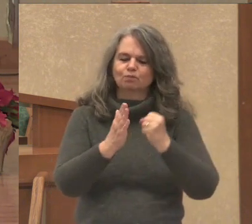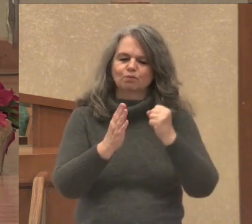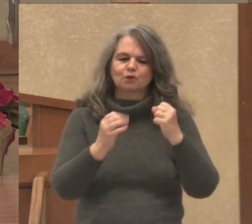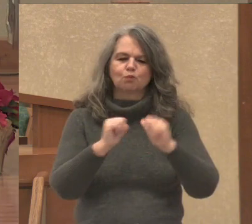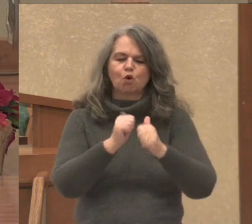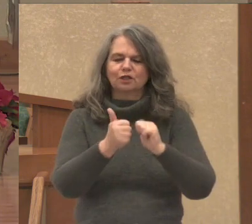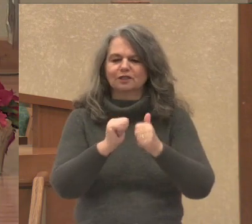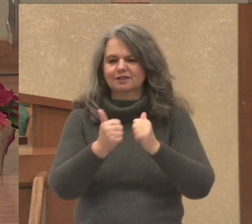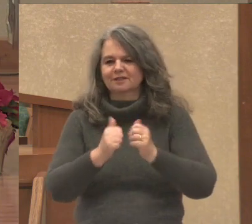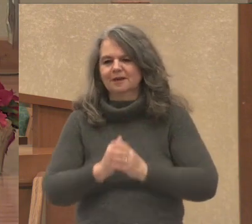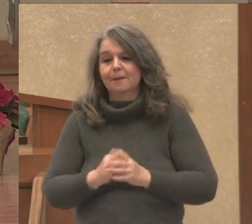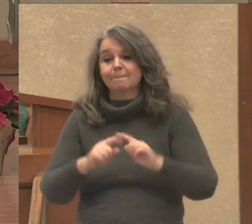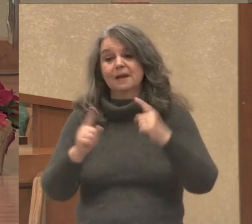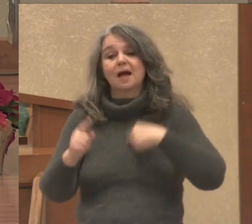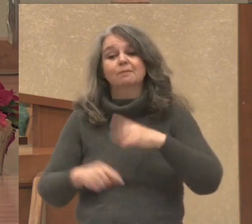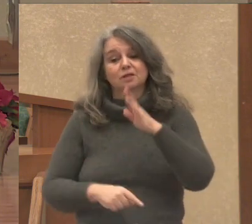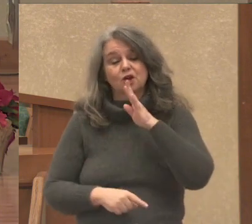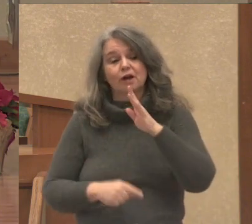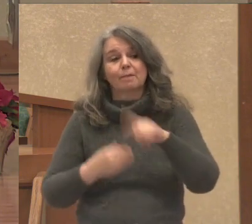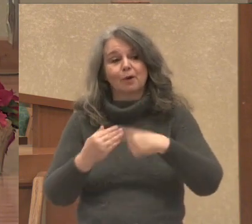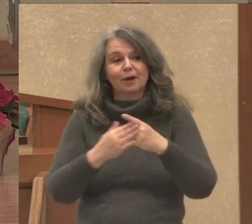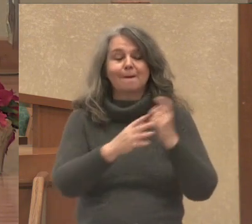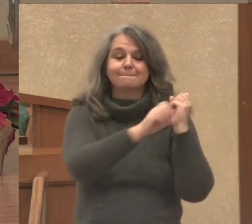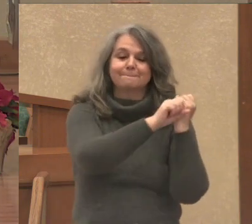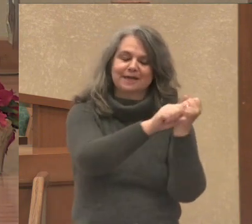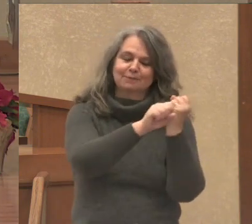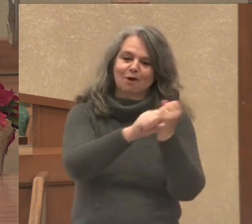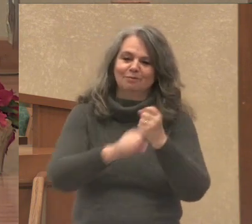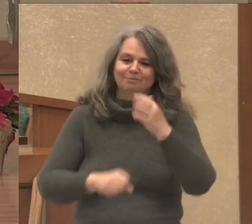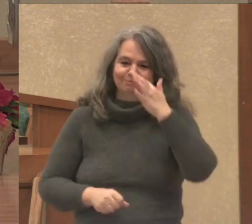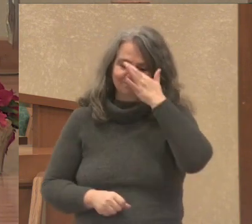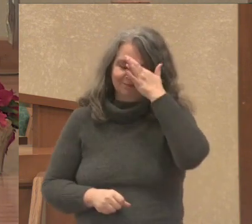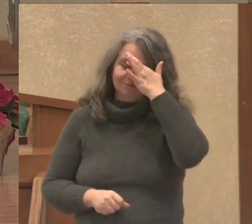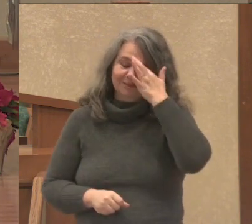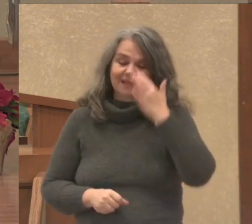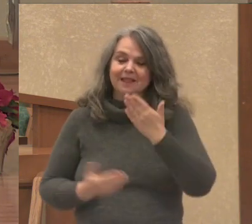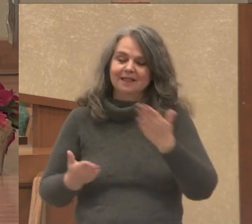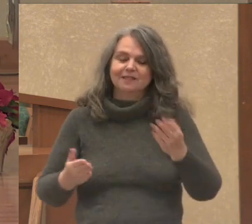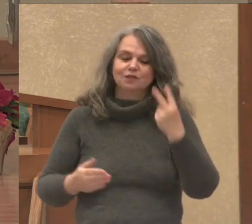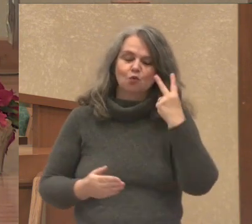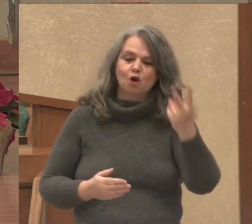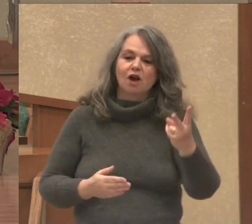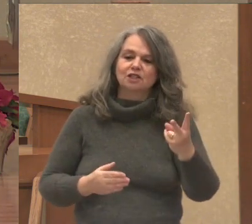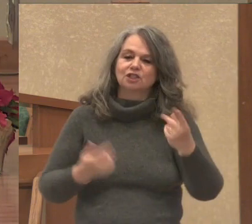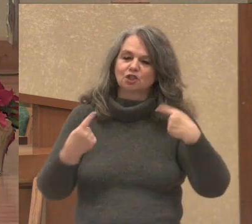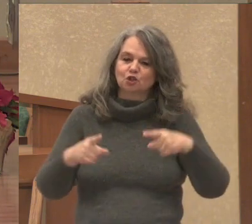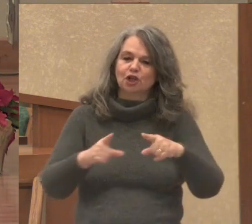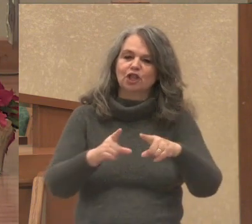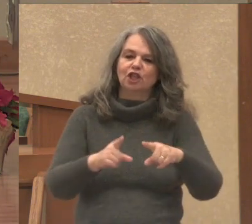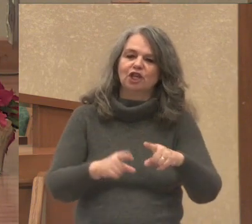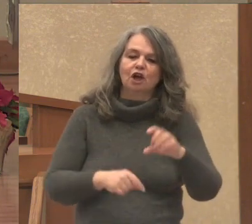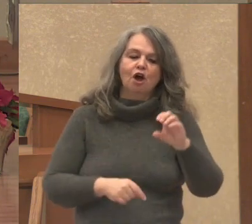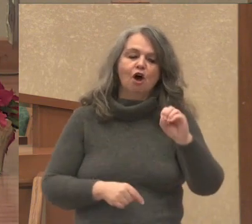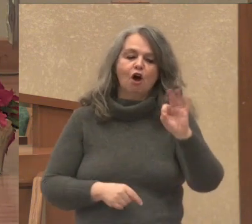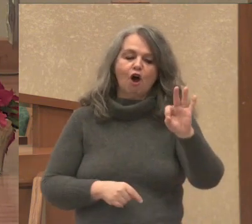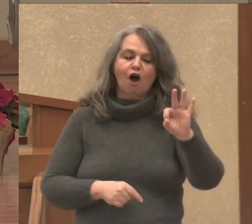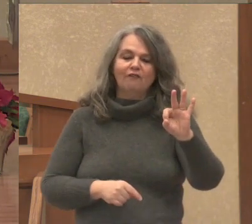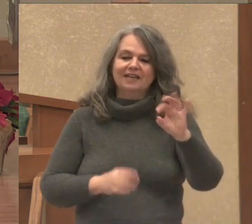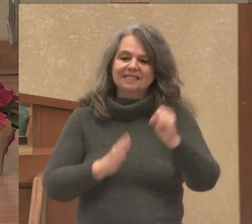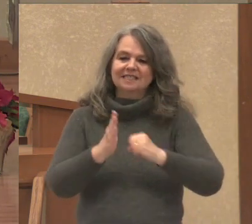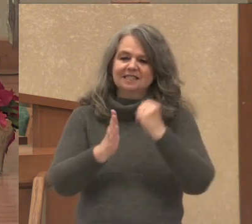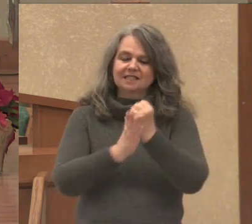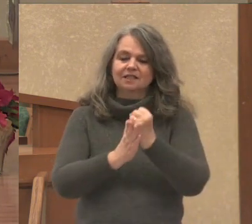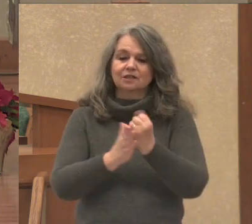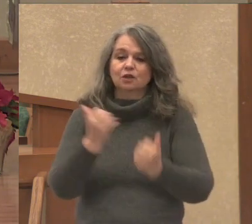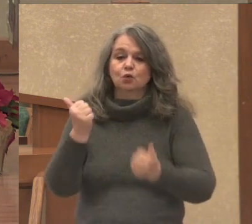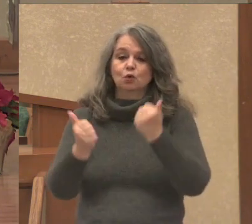But I'm talking baseball. There's things to watch during the offseason in baseball. Like, what free